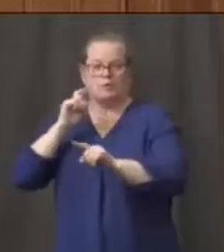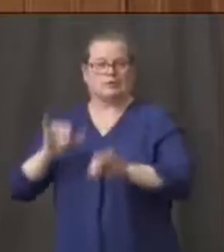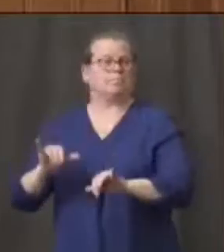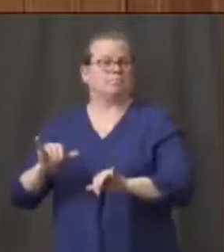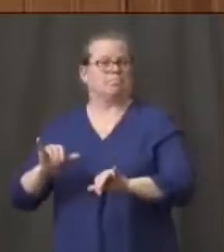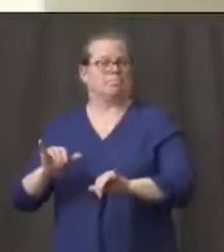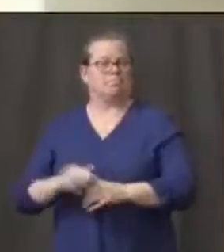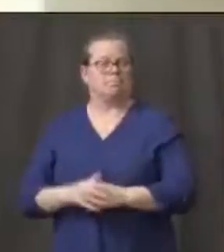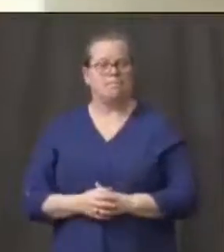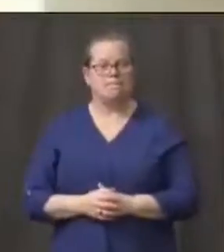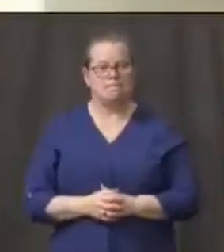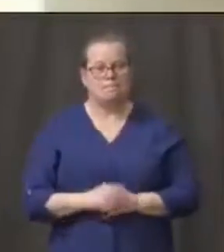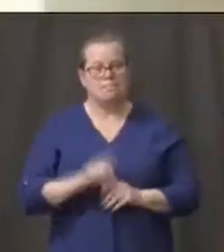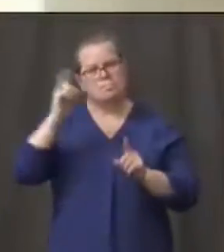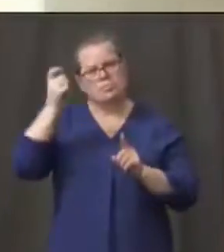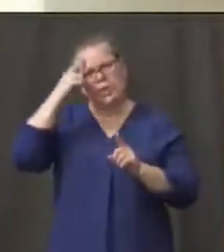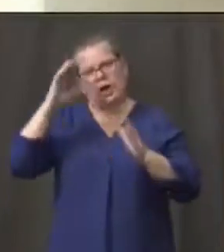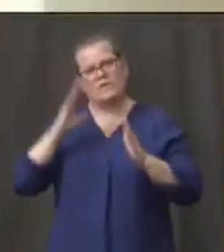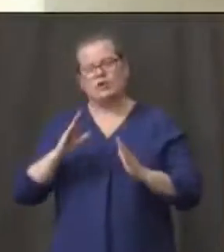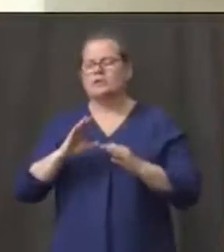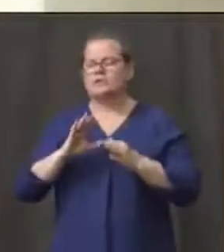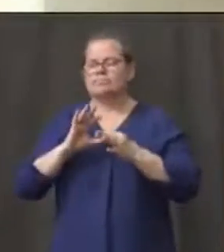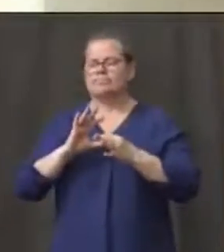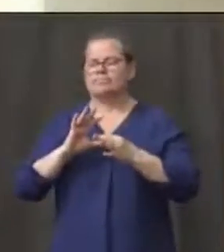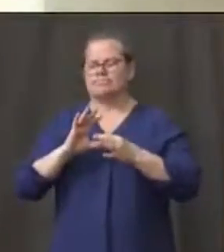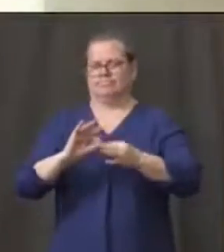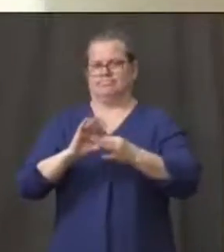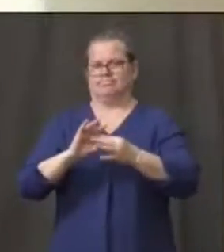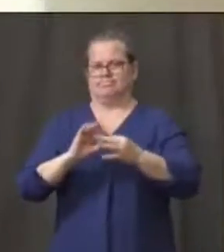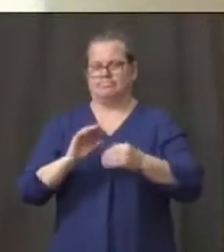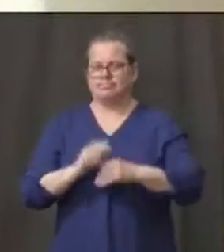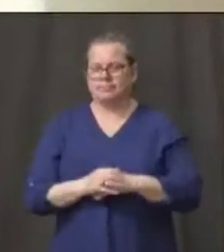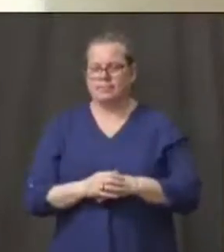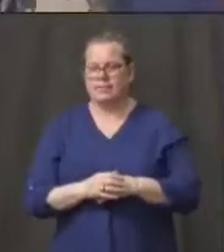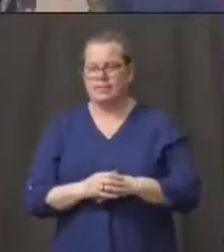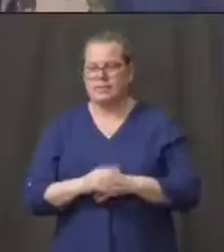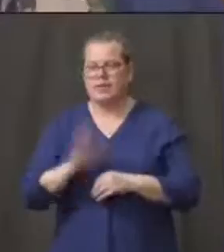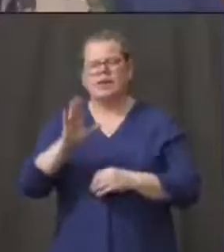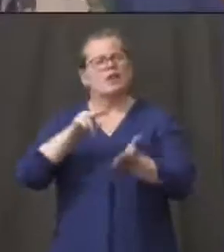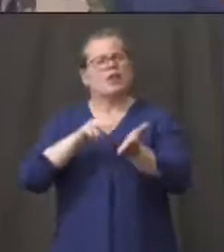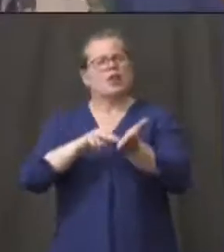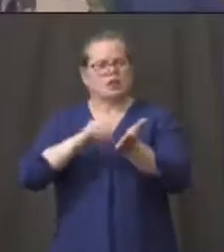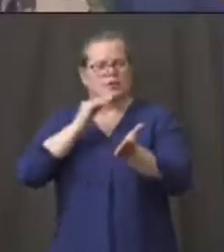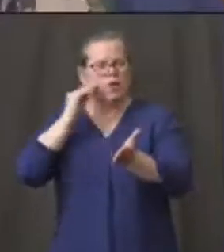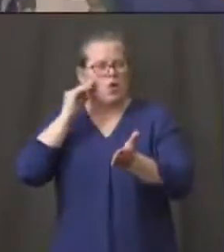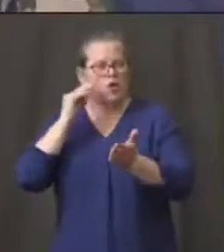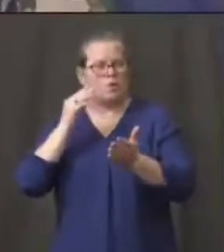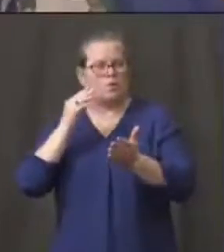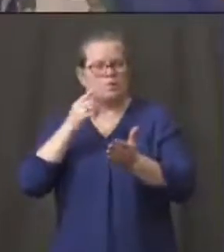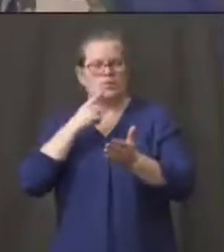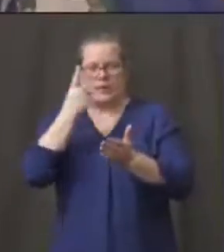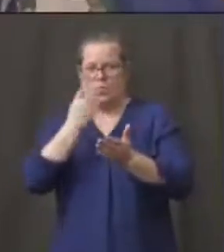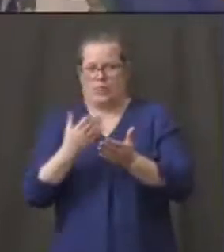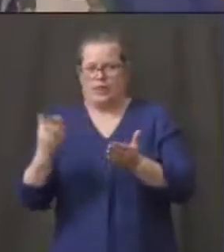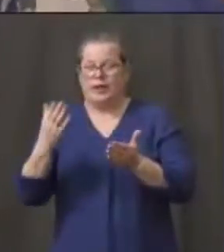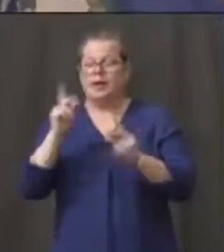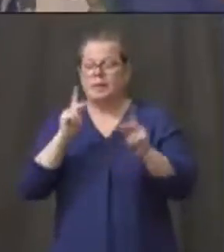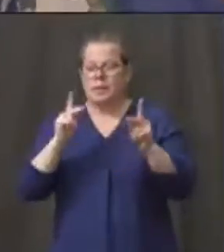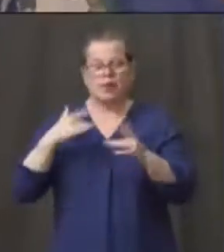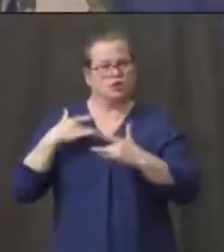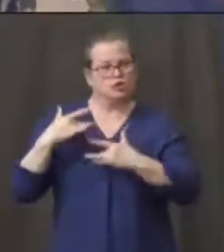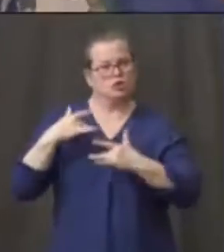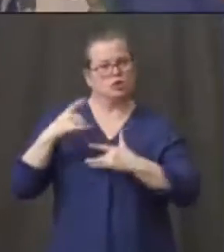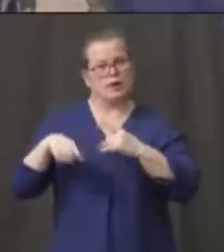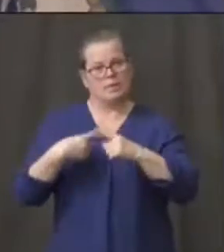Let me just say one thing on the nursing homes, because I know there's been a lot of concern about let's get the information out, not just broadly